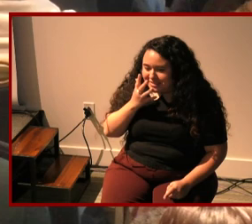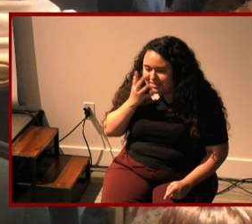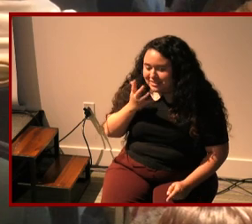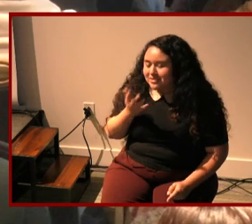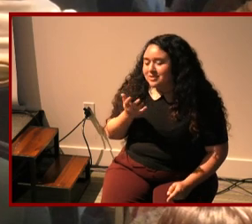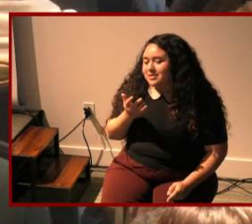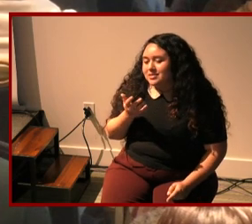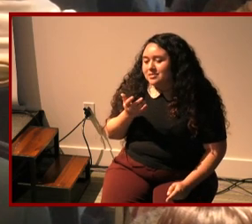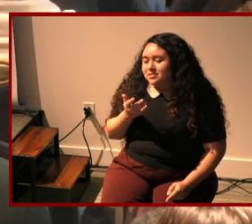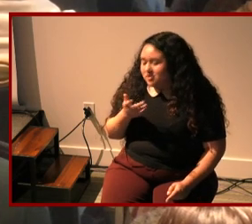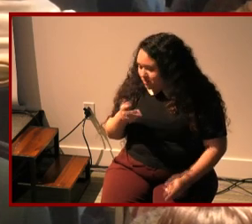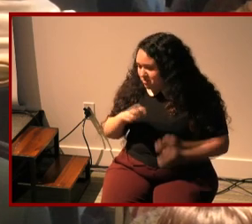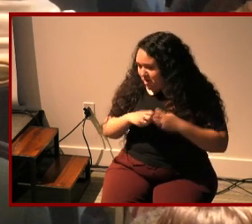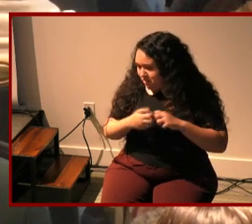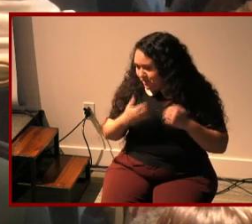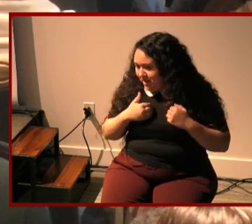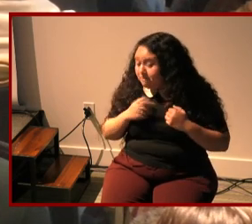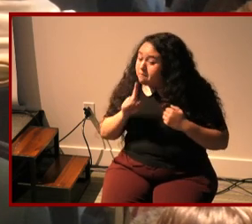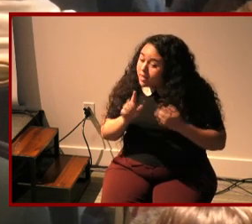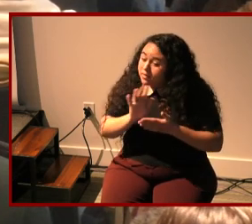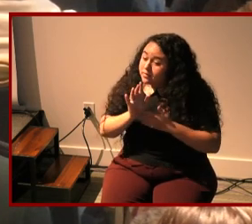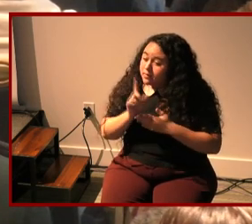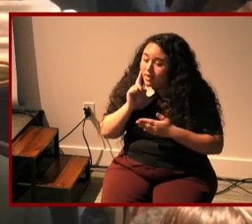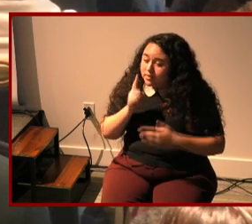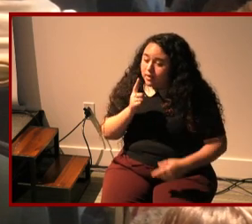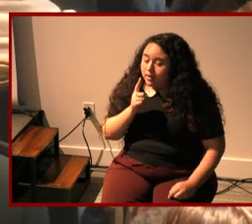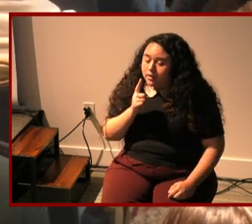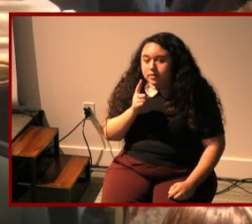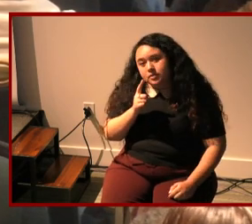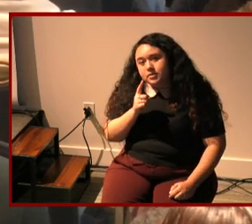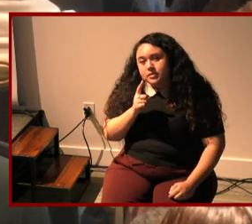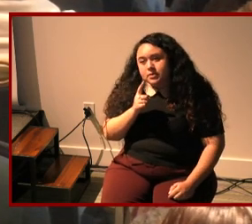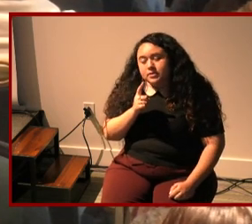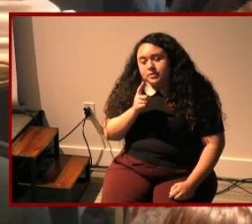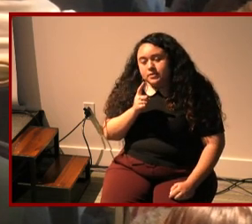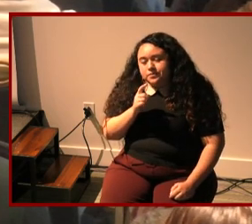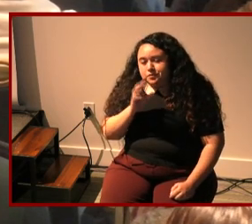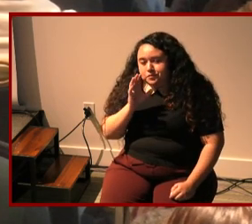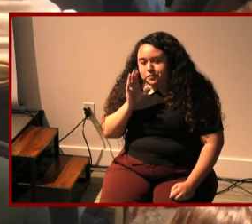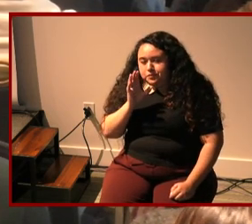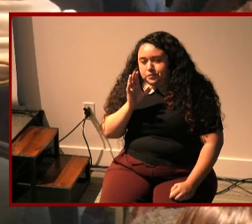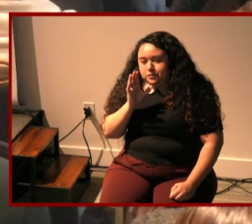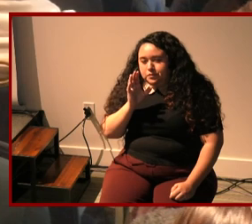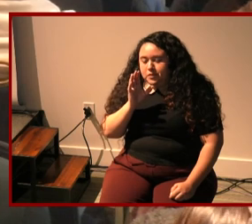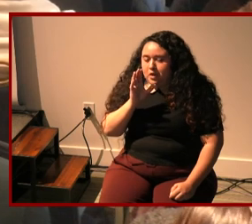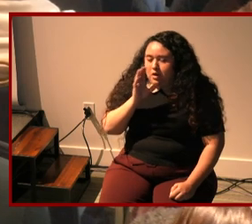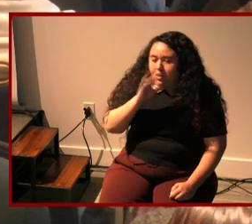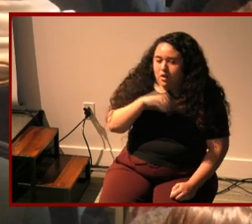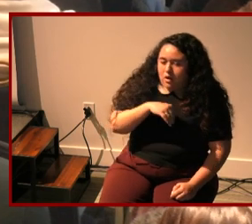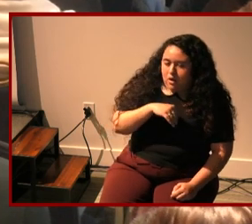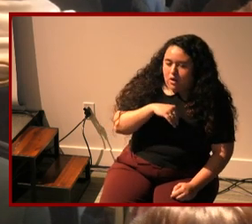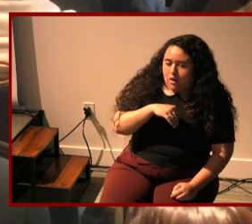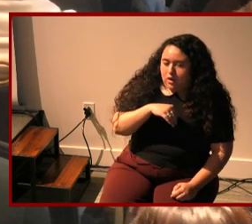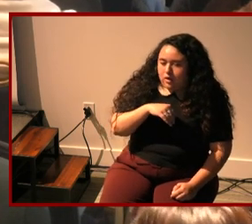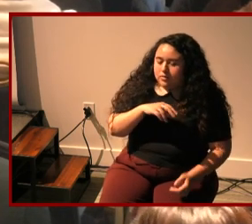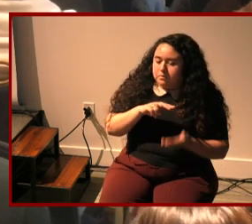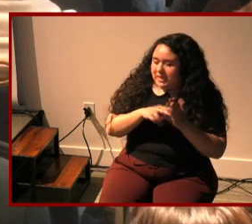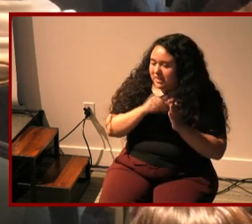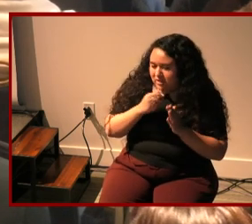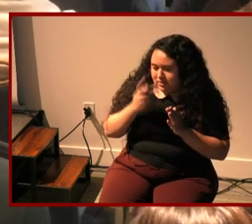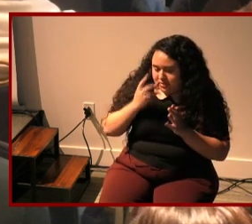good but in that film i thought it was like such a an oddly oddly meaning it's like not shown much but like